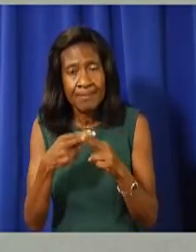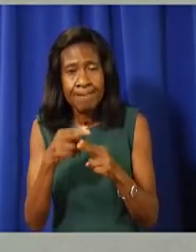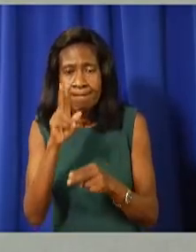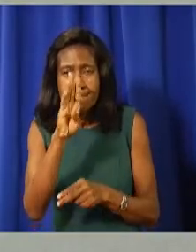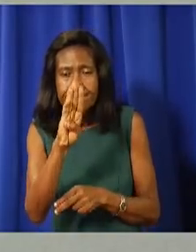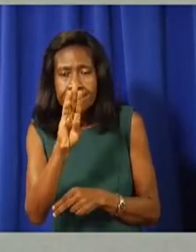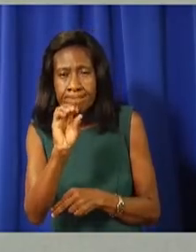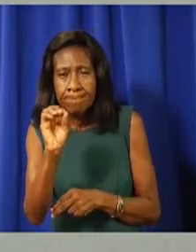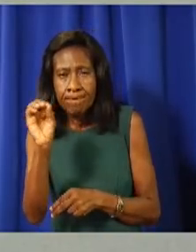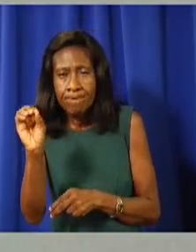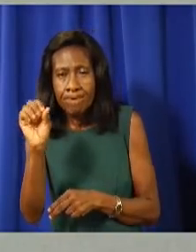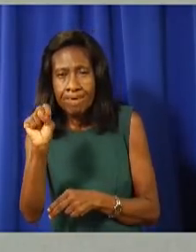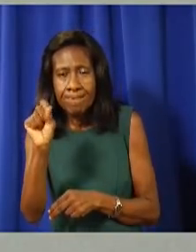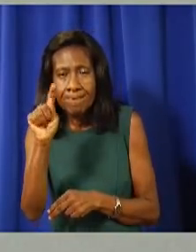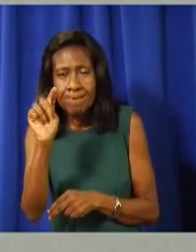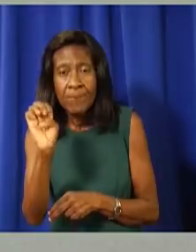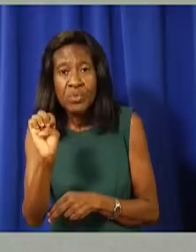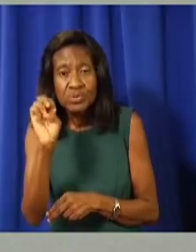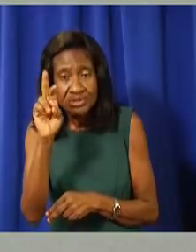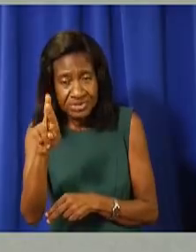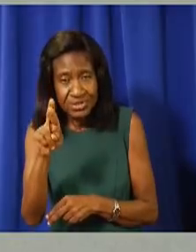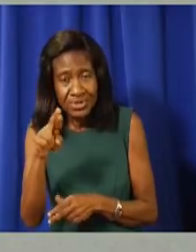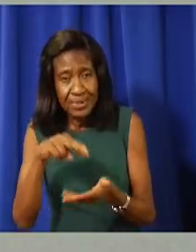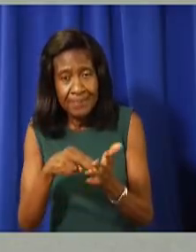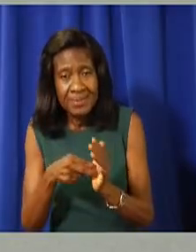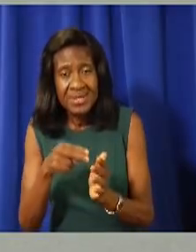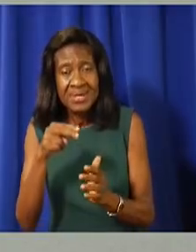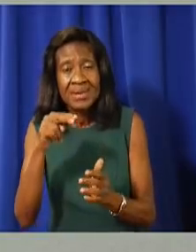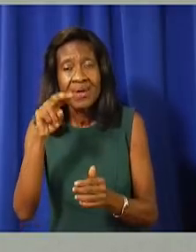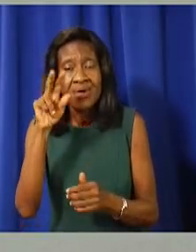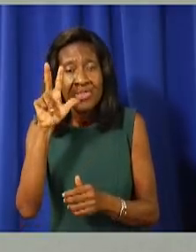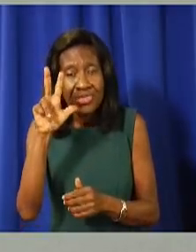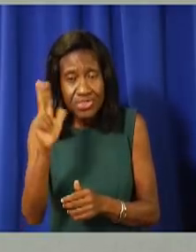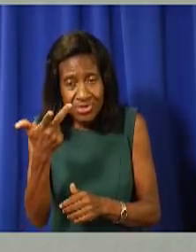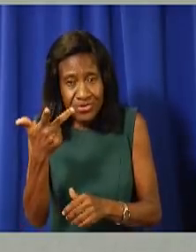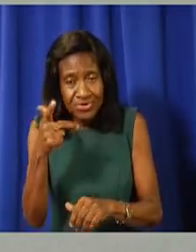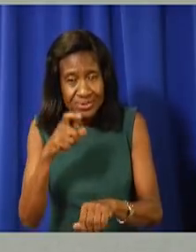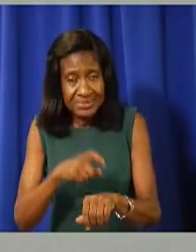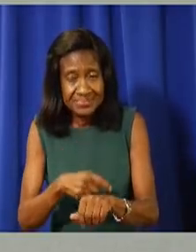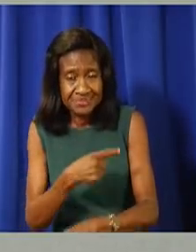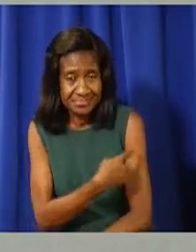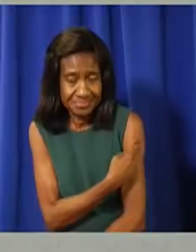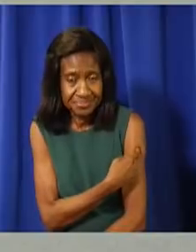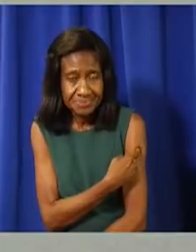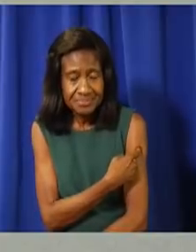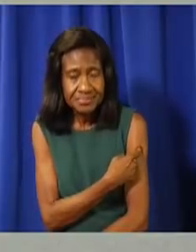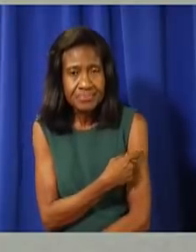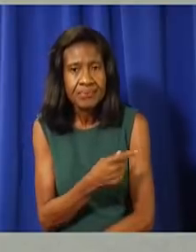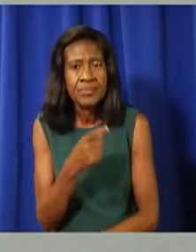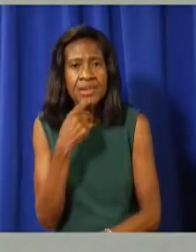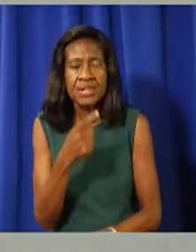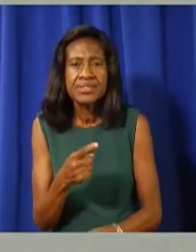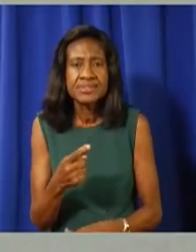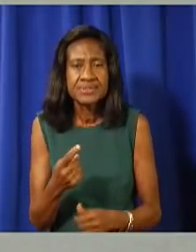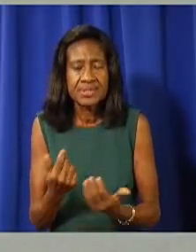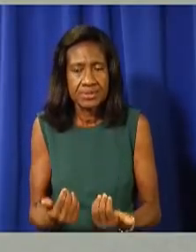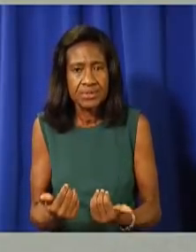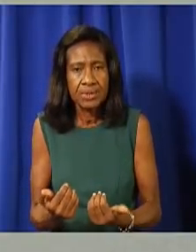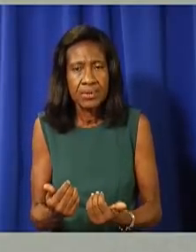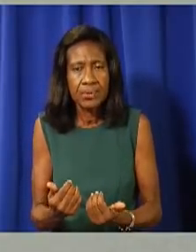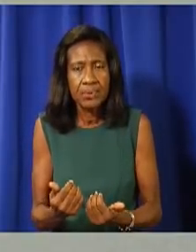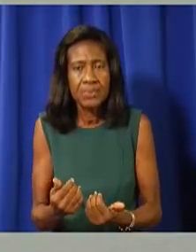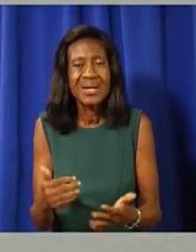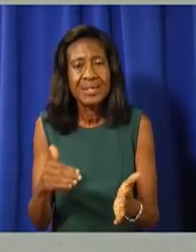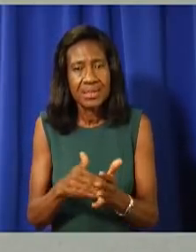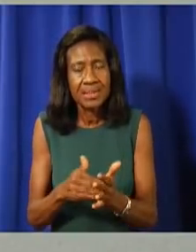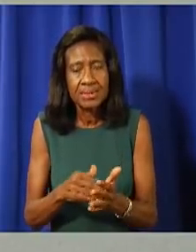situation. Let me just end by saying that COVID is going to be with us for some time to come. We need